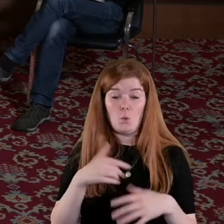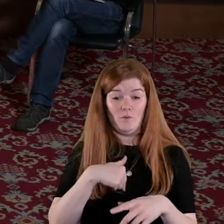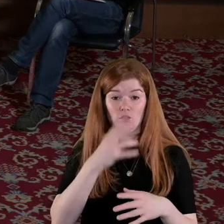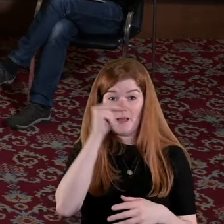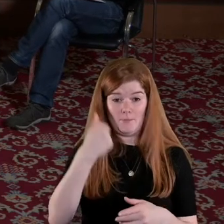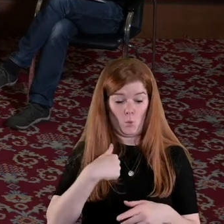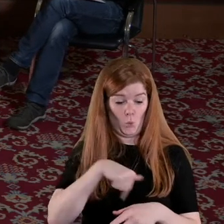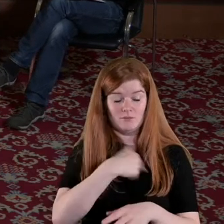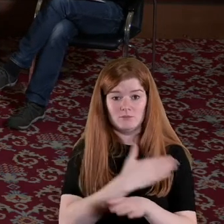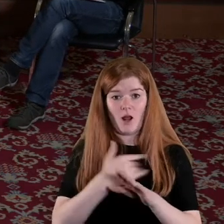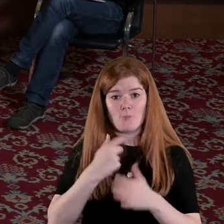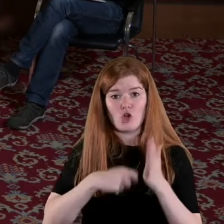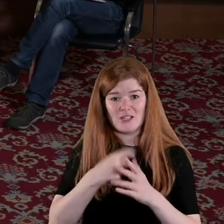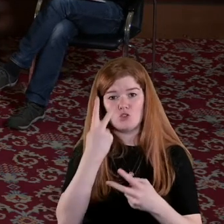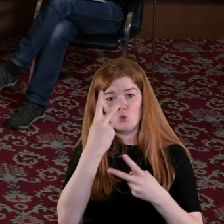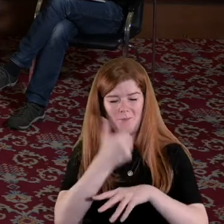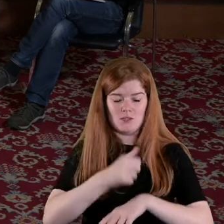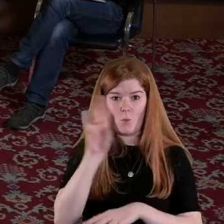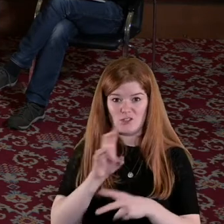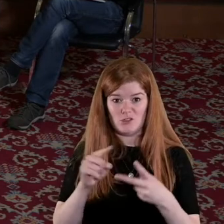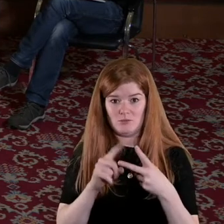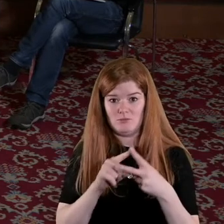project with two very basic questions which is